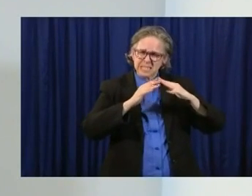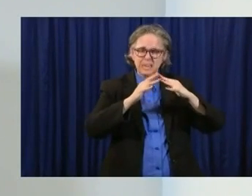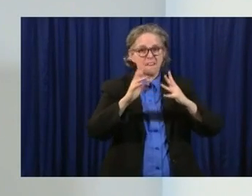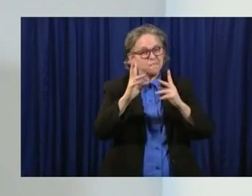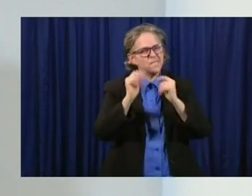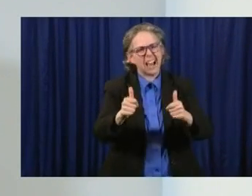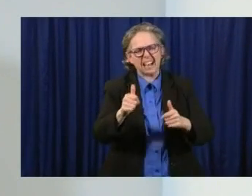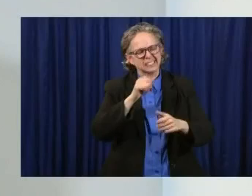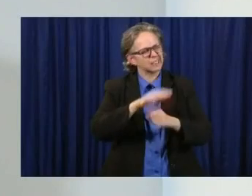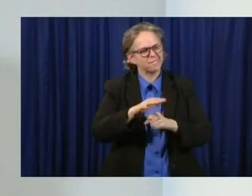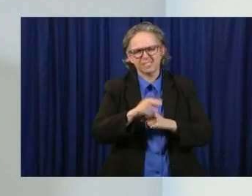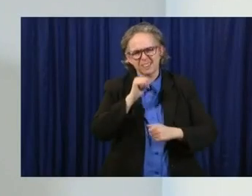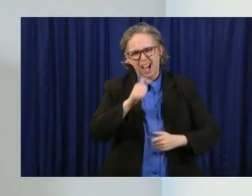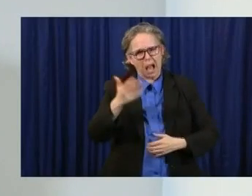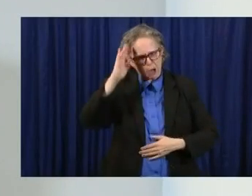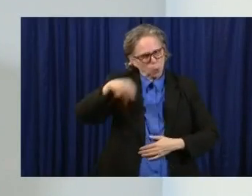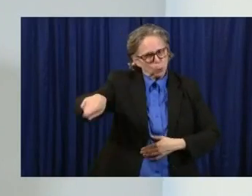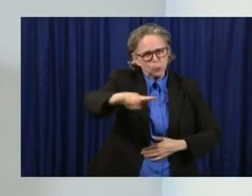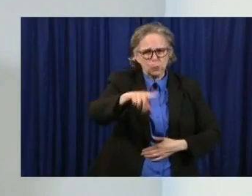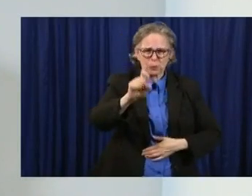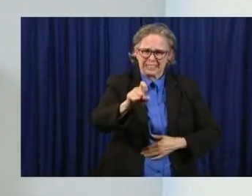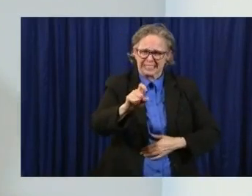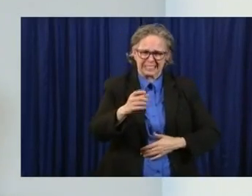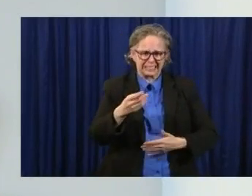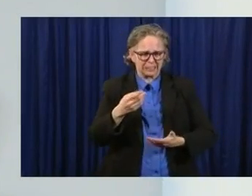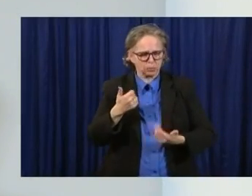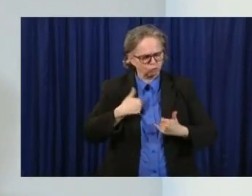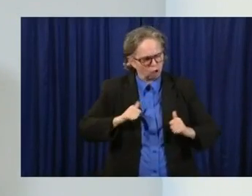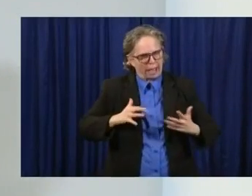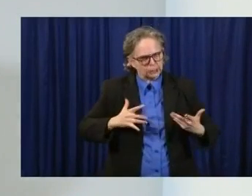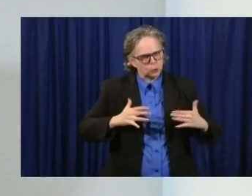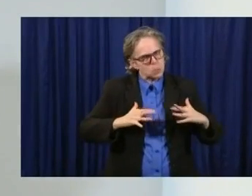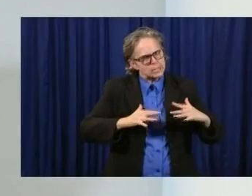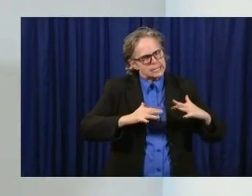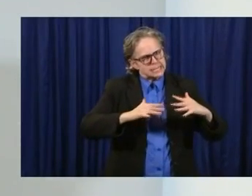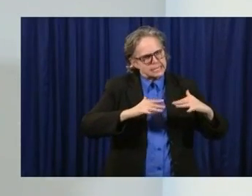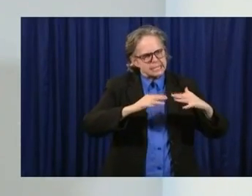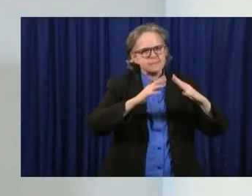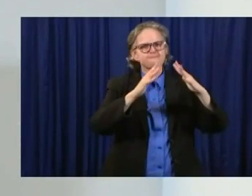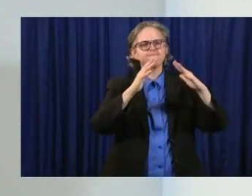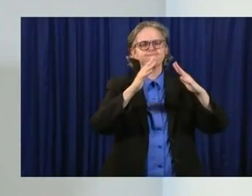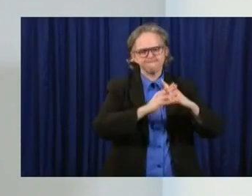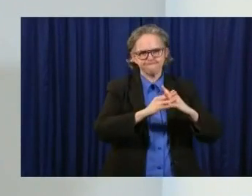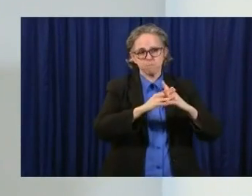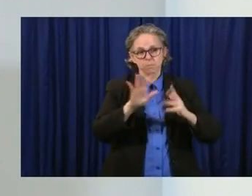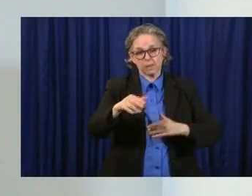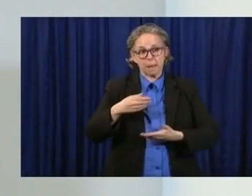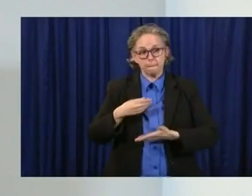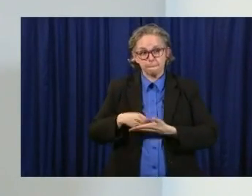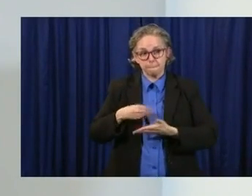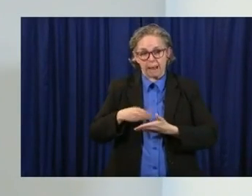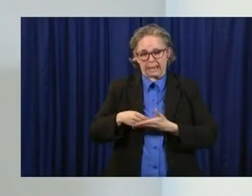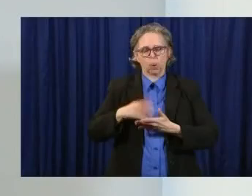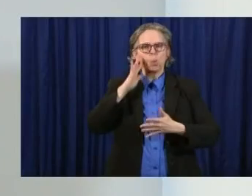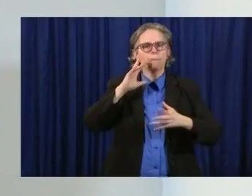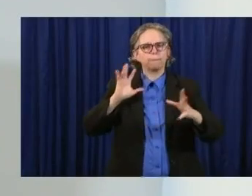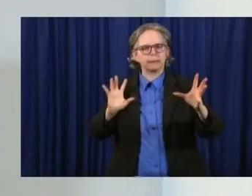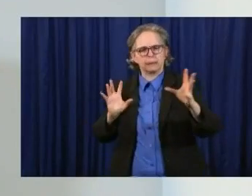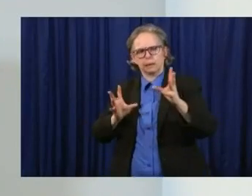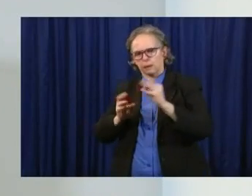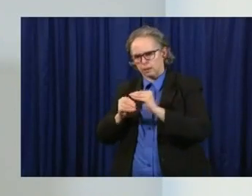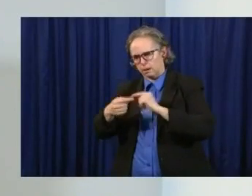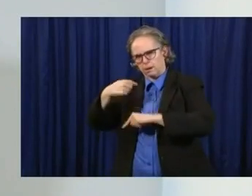has been created. But those benefits will be backdated to the individual from the first date they were eligible.